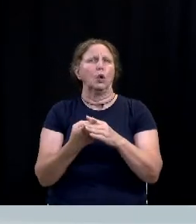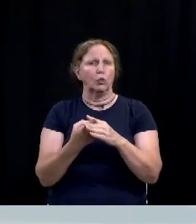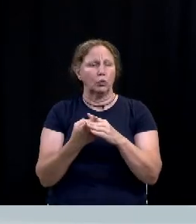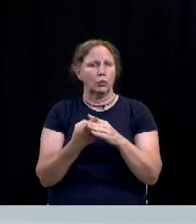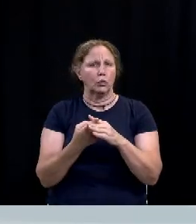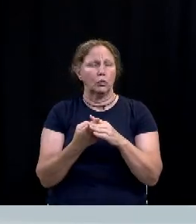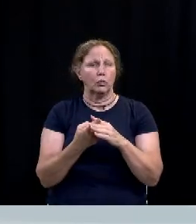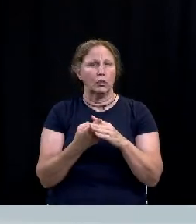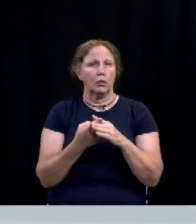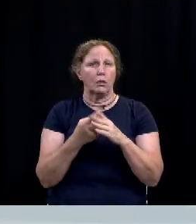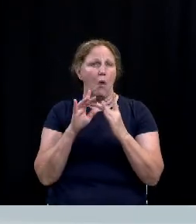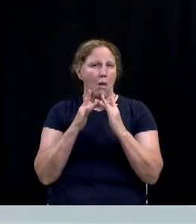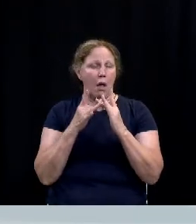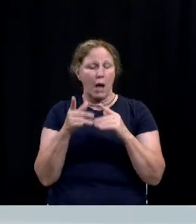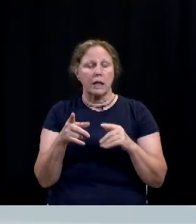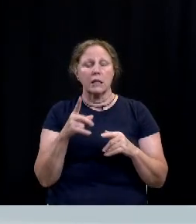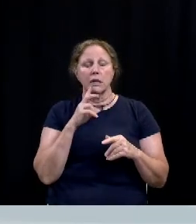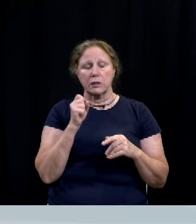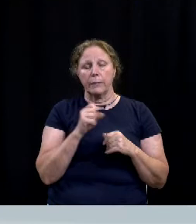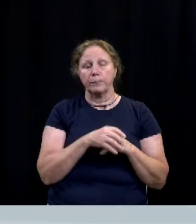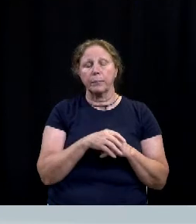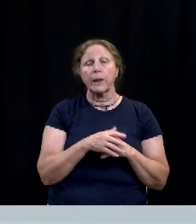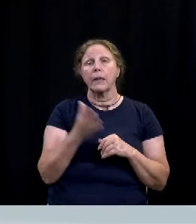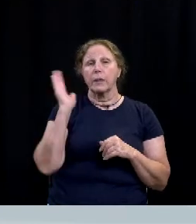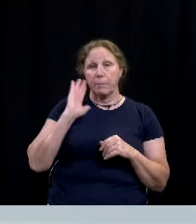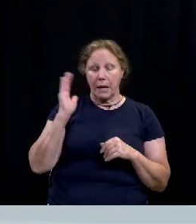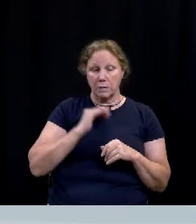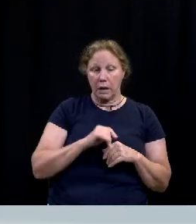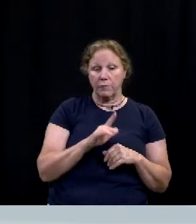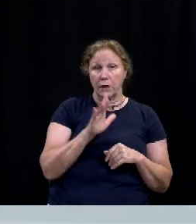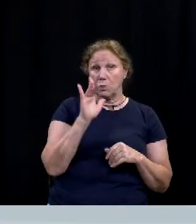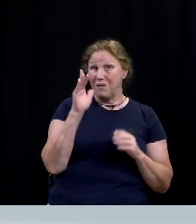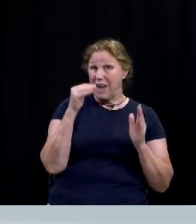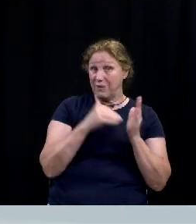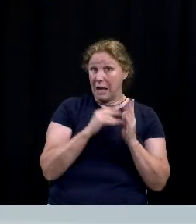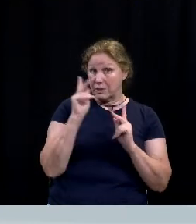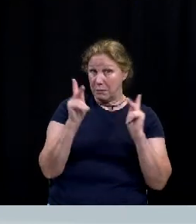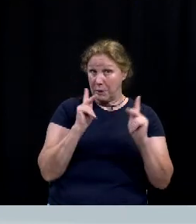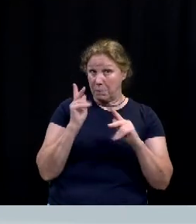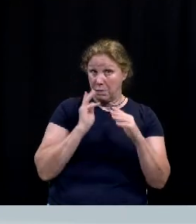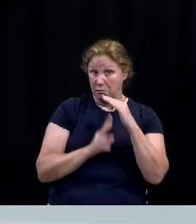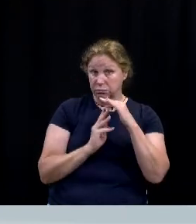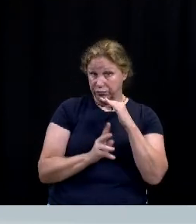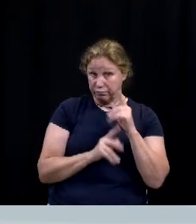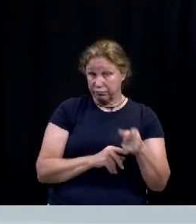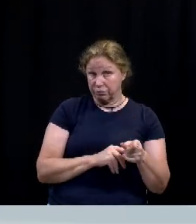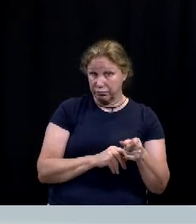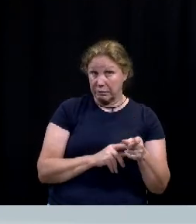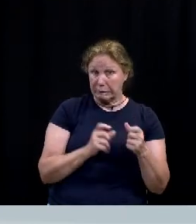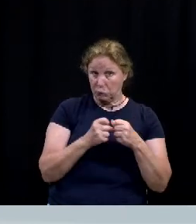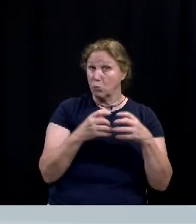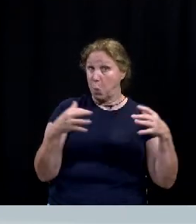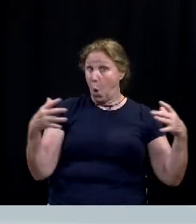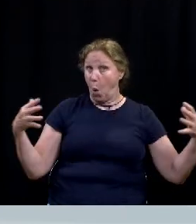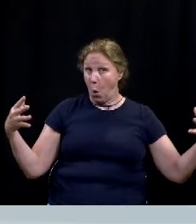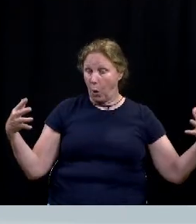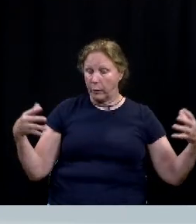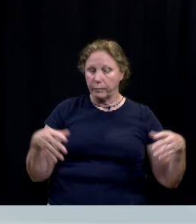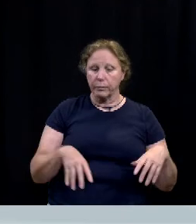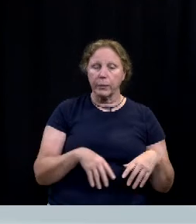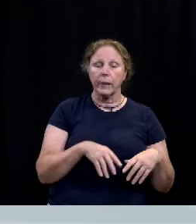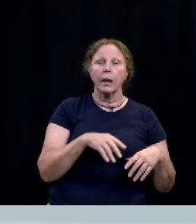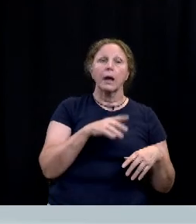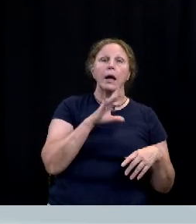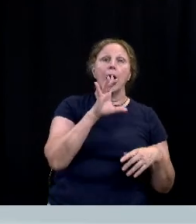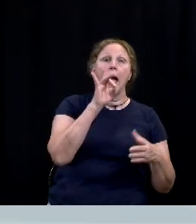complement this magic so in the past we've had 25 000 total attendance uh is how it's grown selling over 8 000